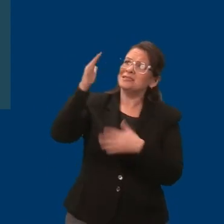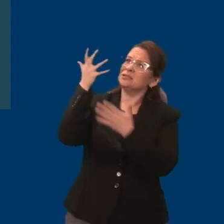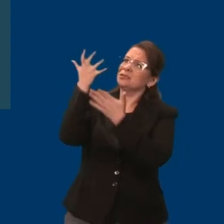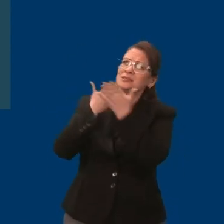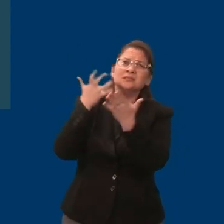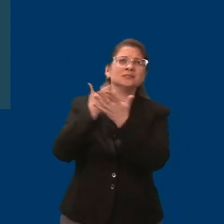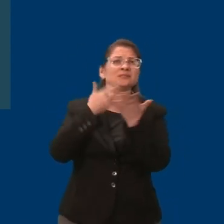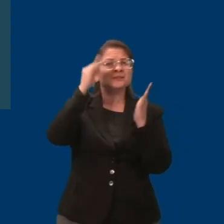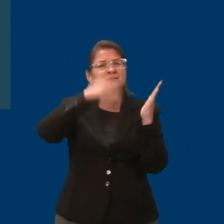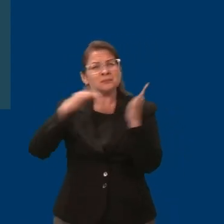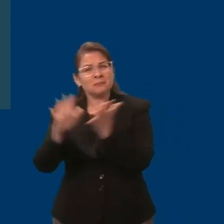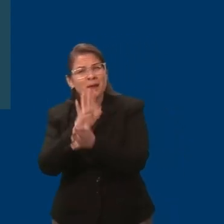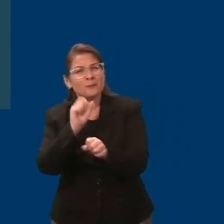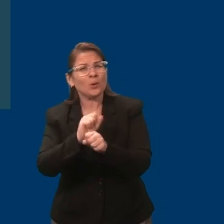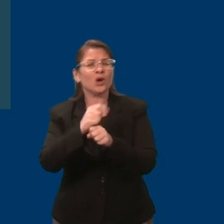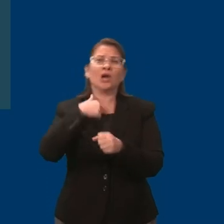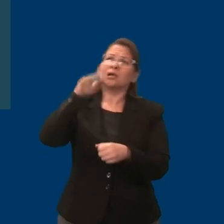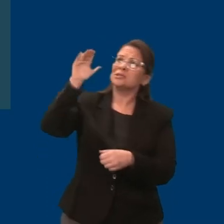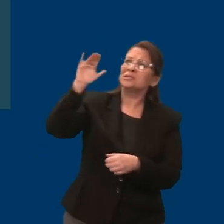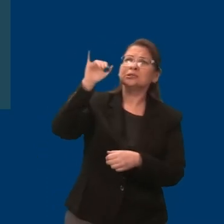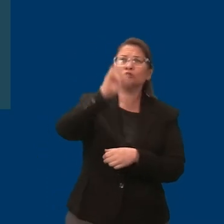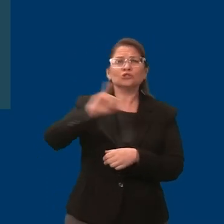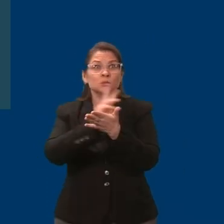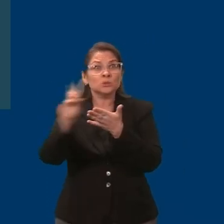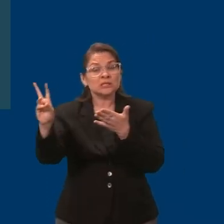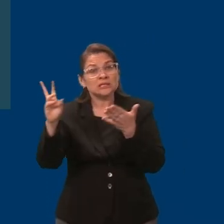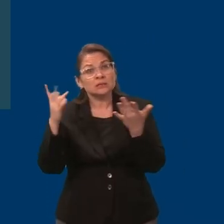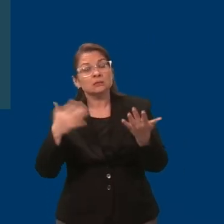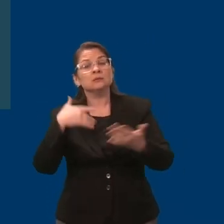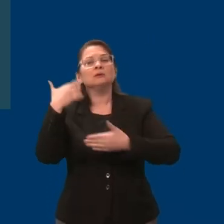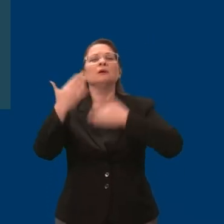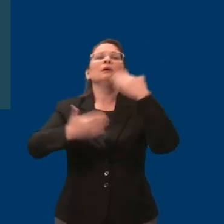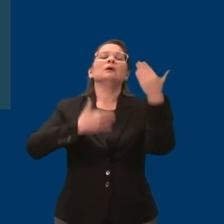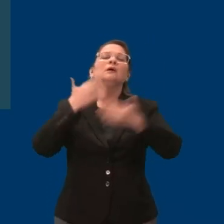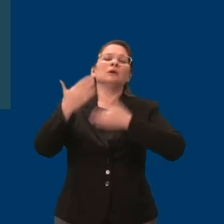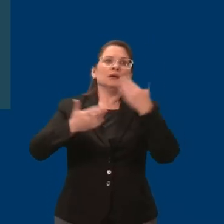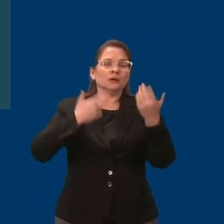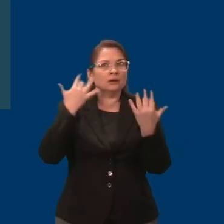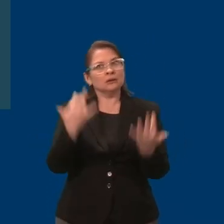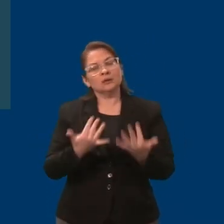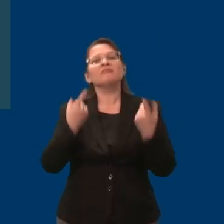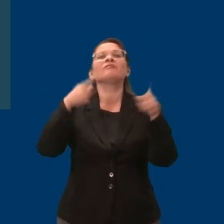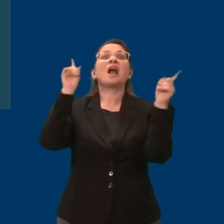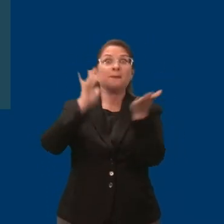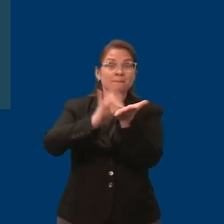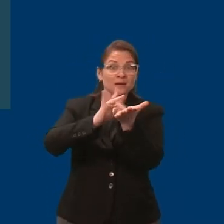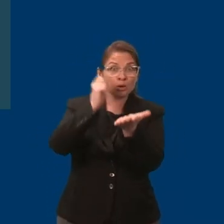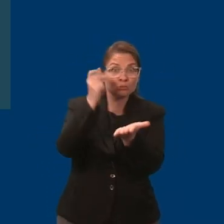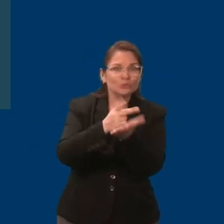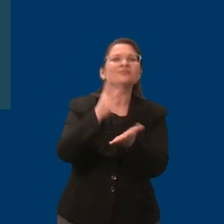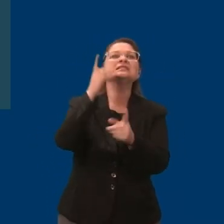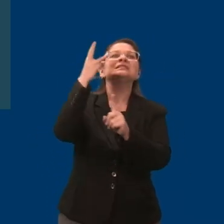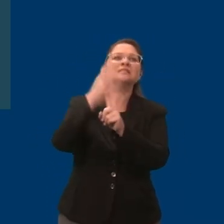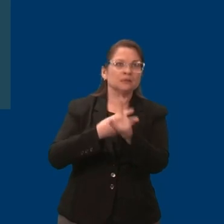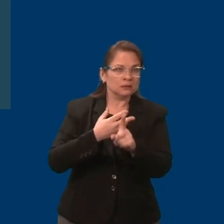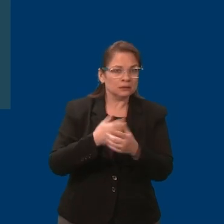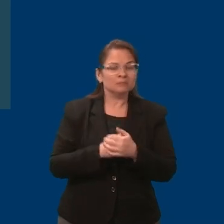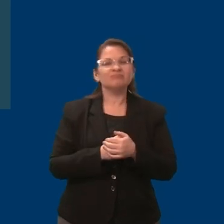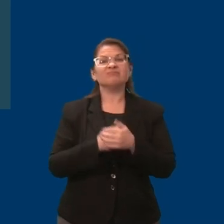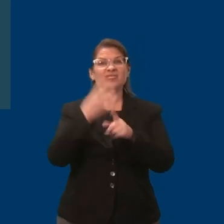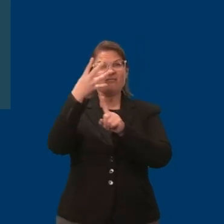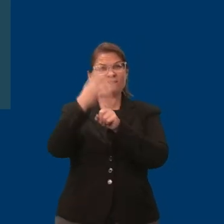watching our son lay in a hospital bed while the disease progressed. We were in the hospital for four months in all until Leo was strong enough to come home.